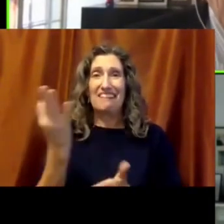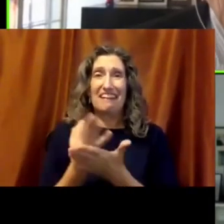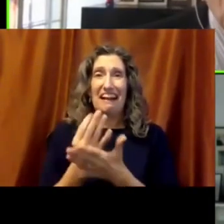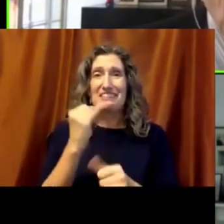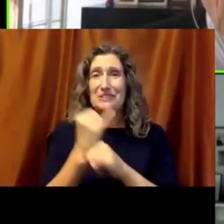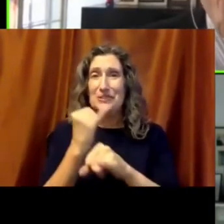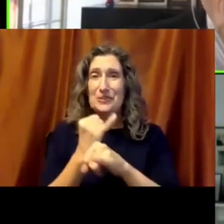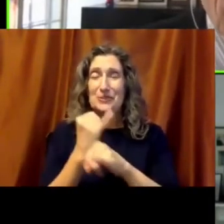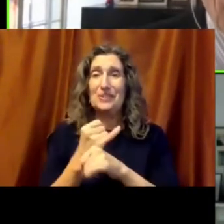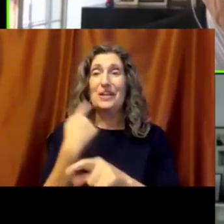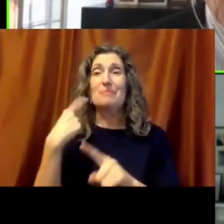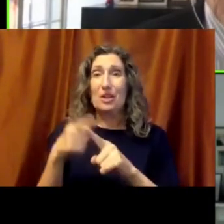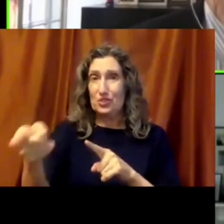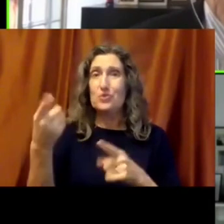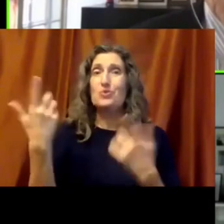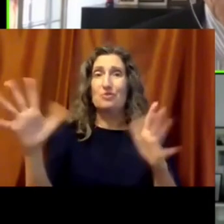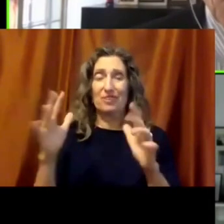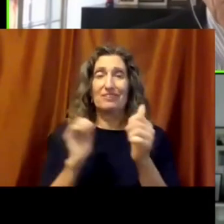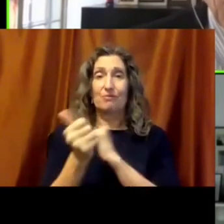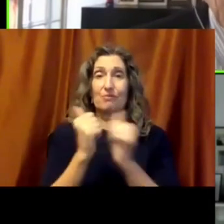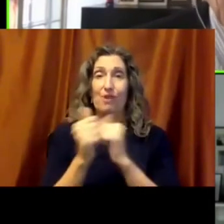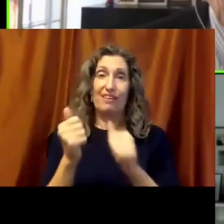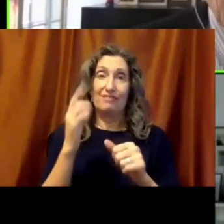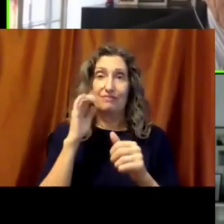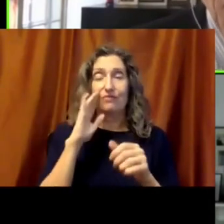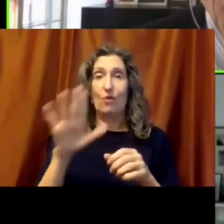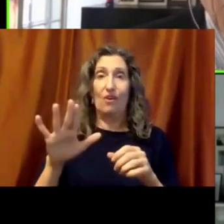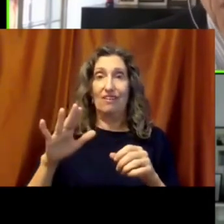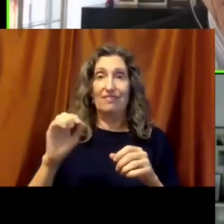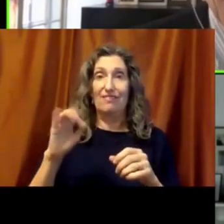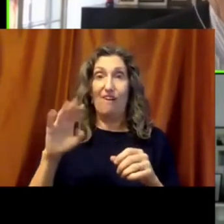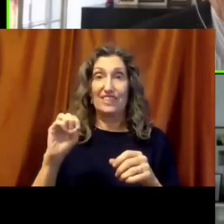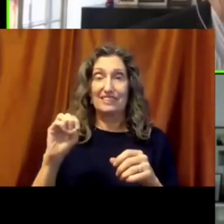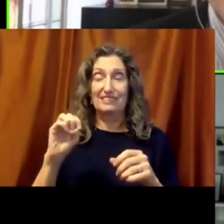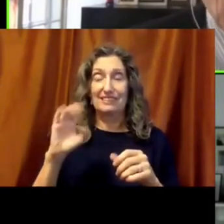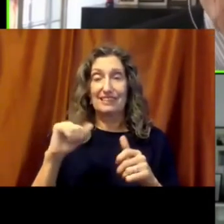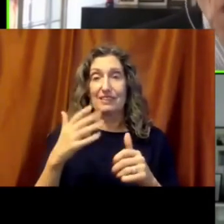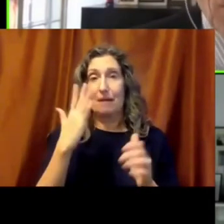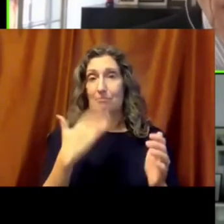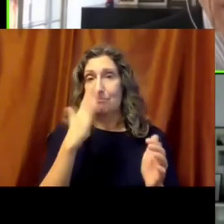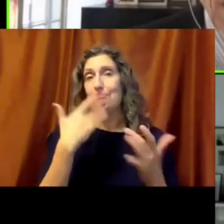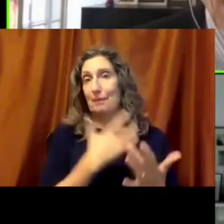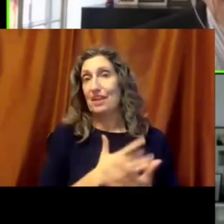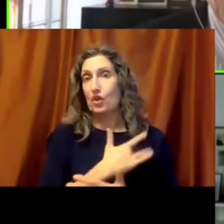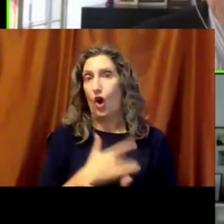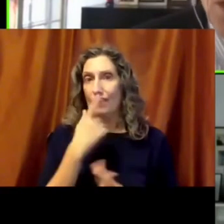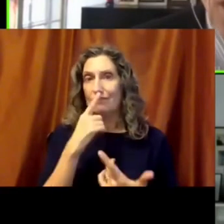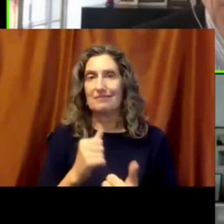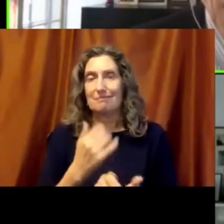Alan and I, you've also run for office, which is a particular part of the economy. And bless your heart for that